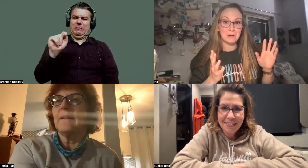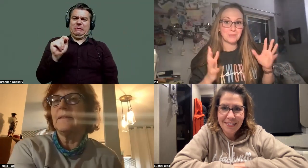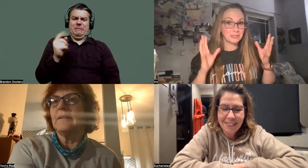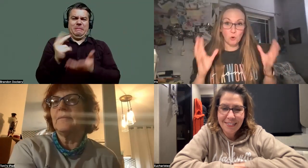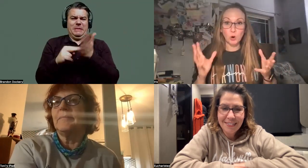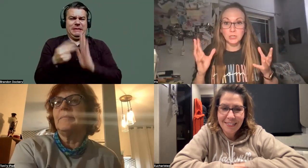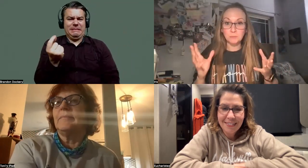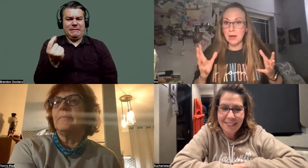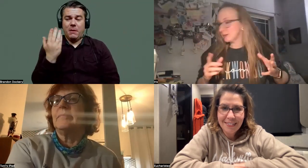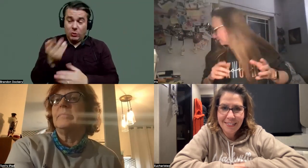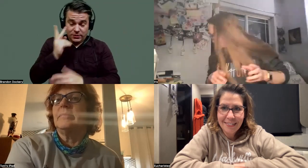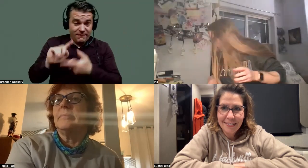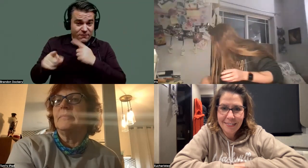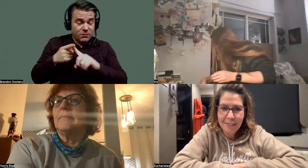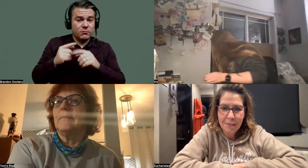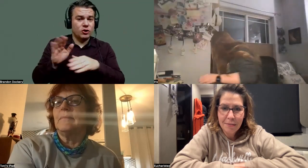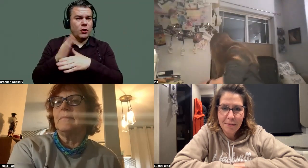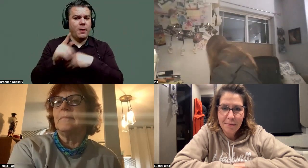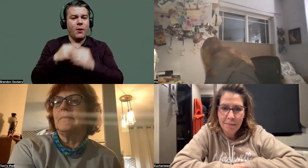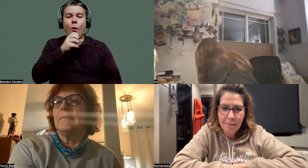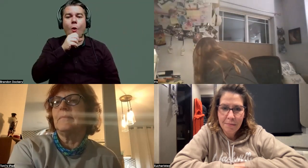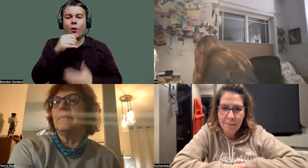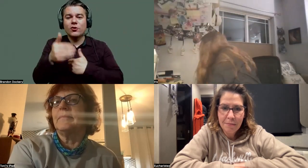share about this orange box? right here.